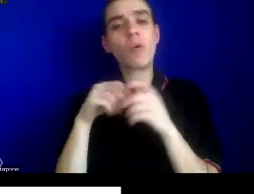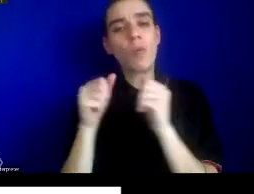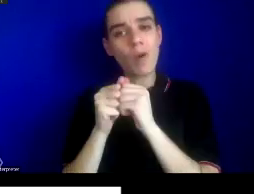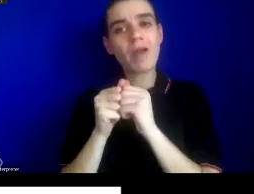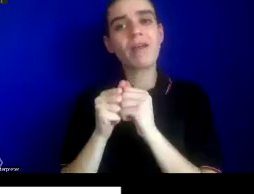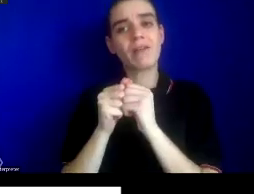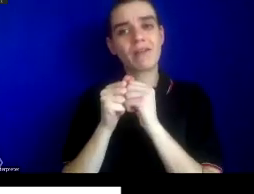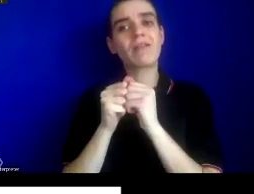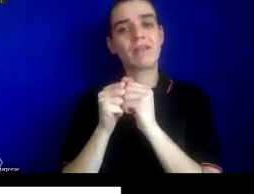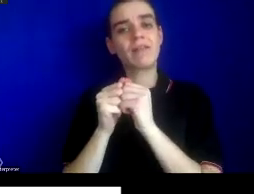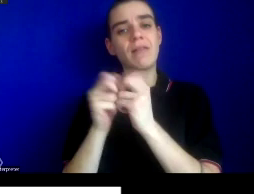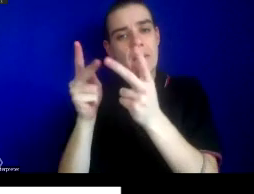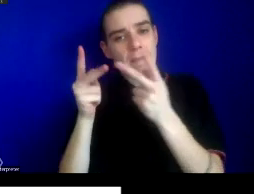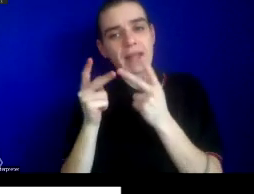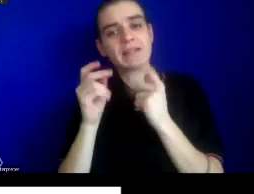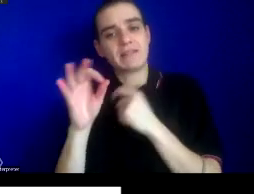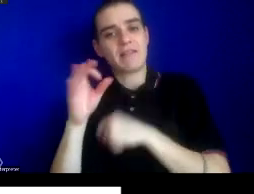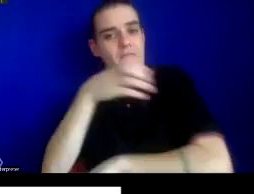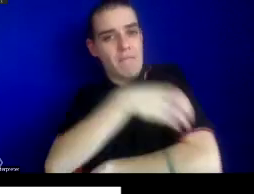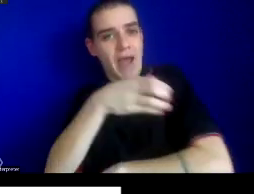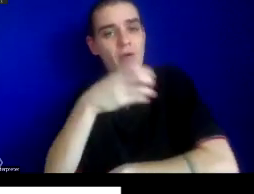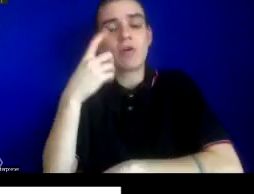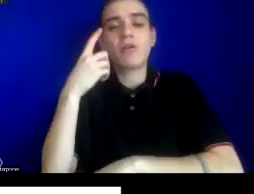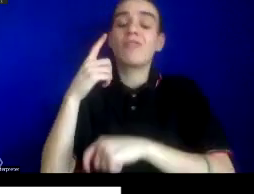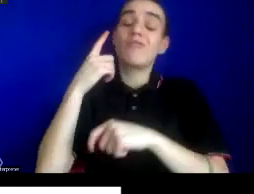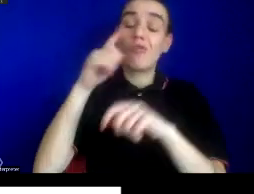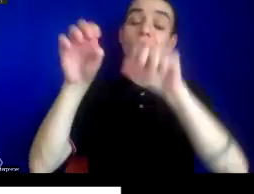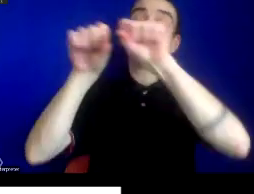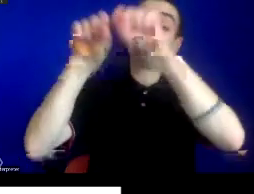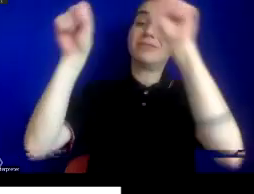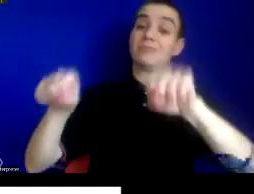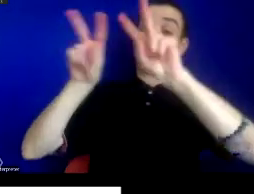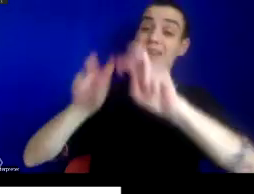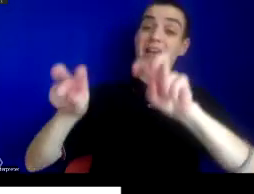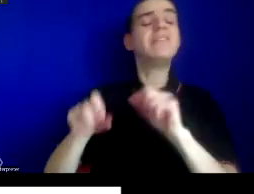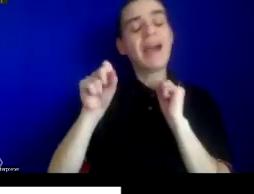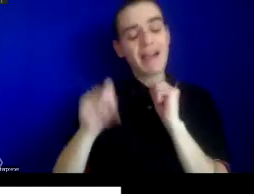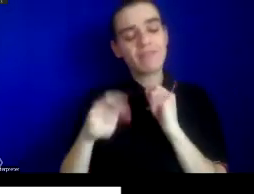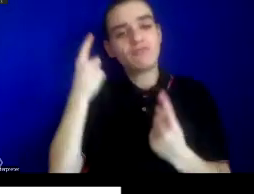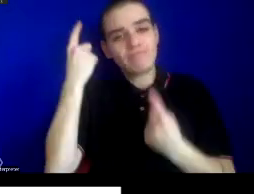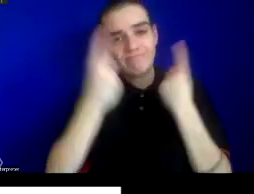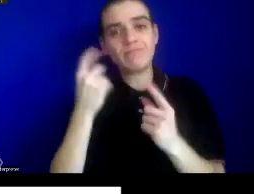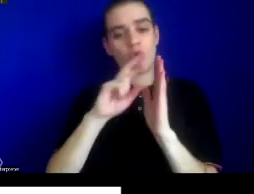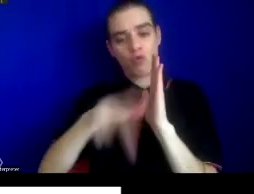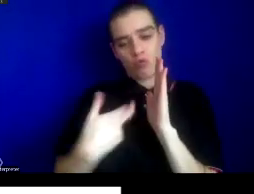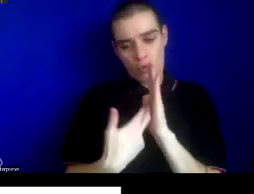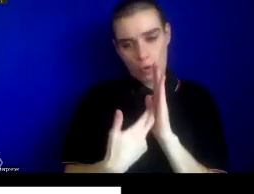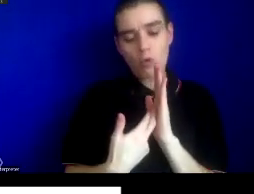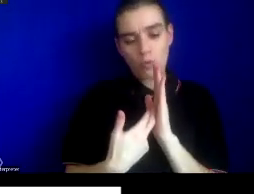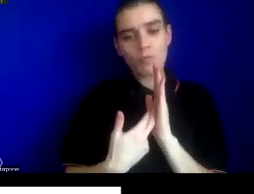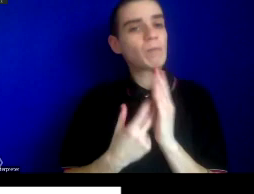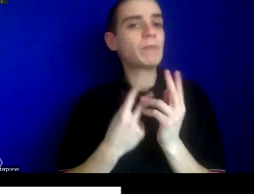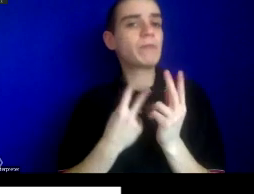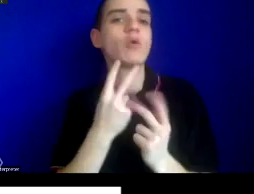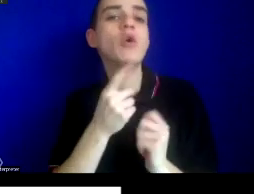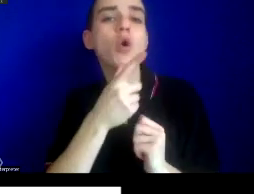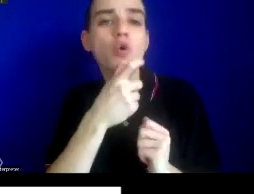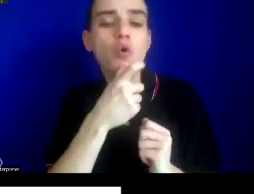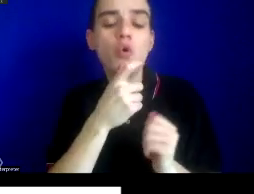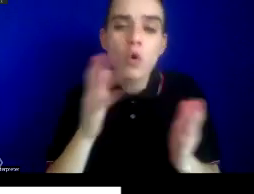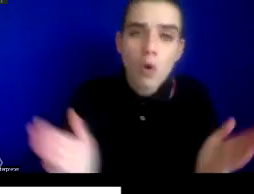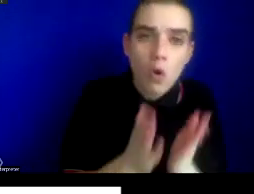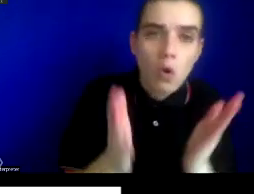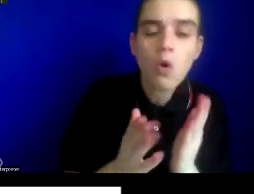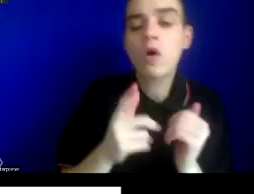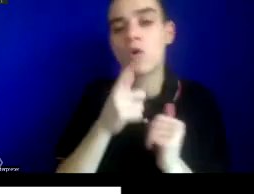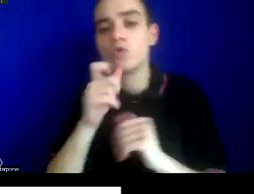place of analysis and epistemic analysis must consider the role of sources whose voices are driving the narrative and whose are silenced.